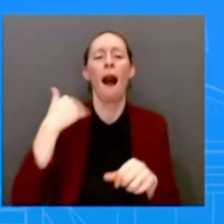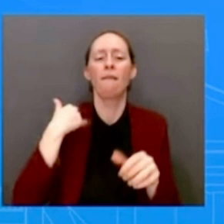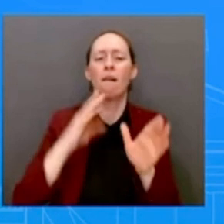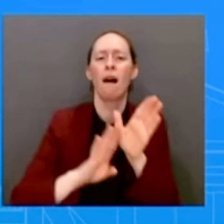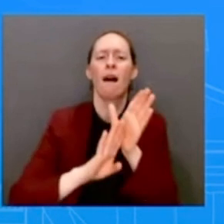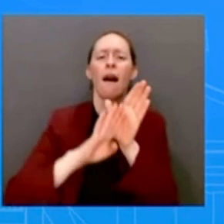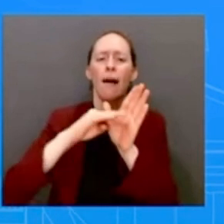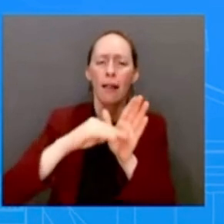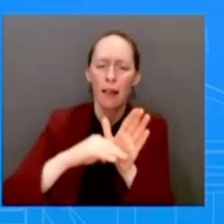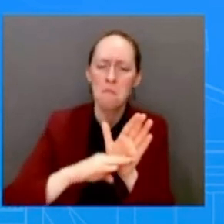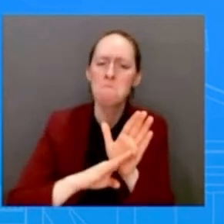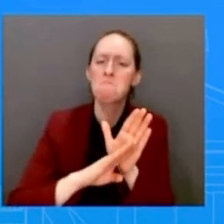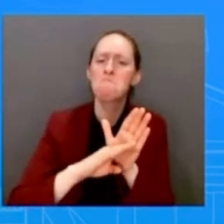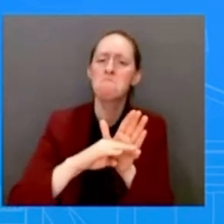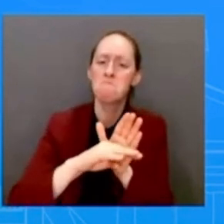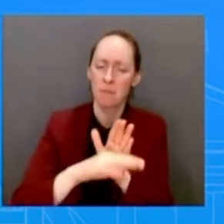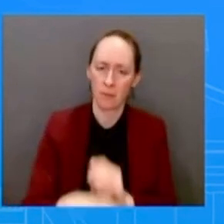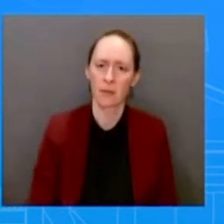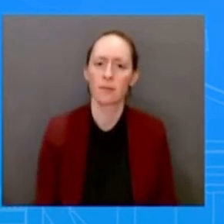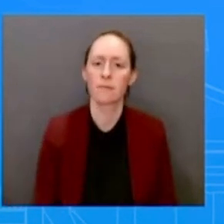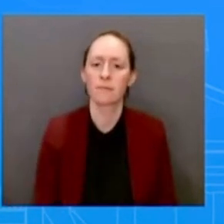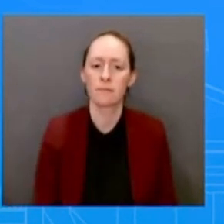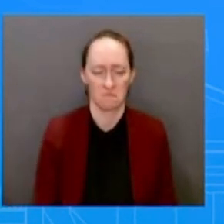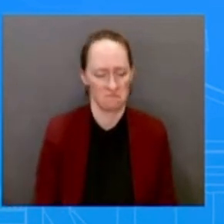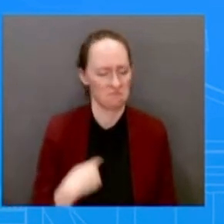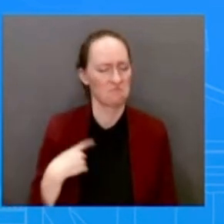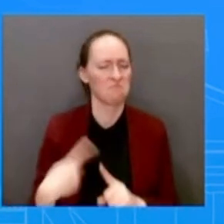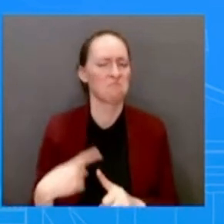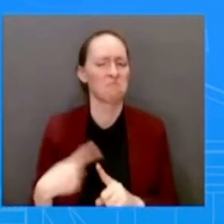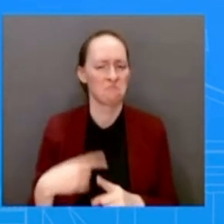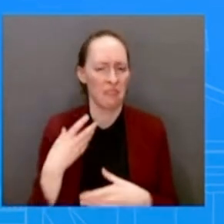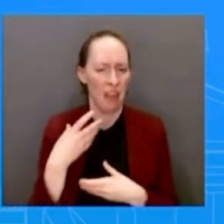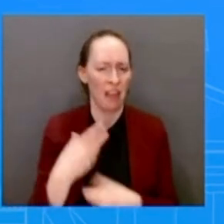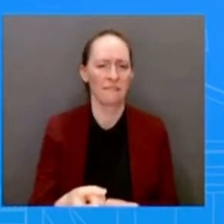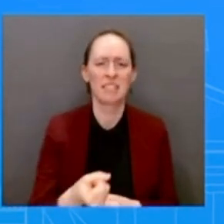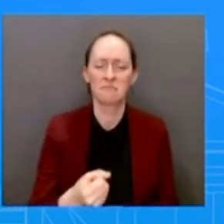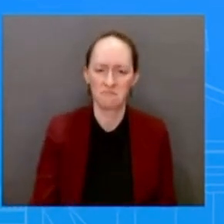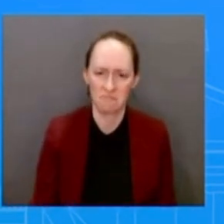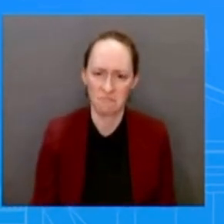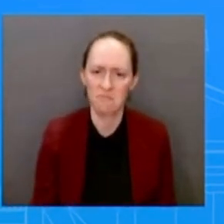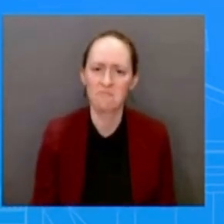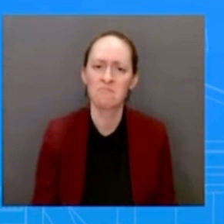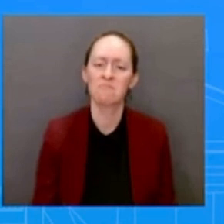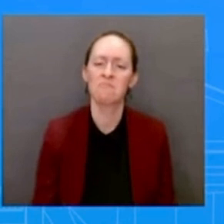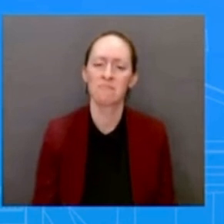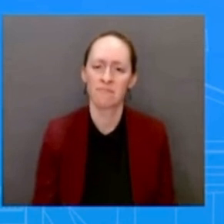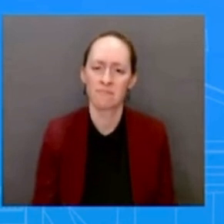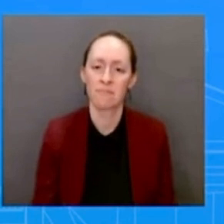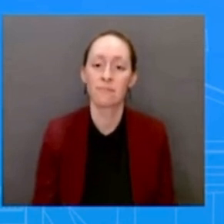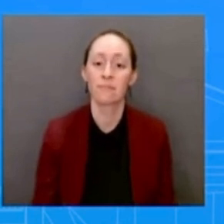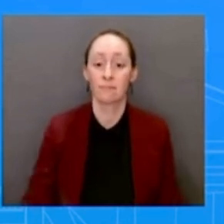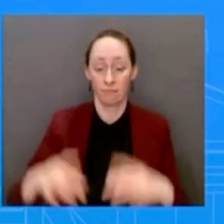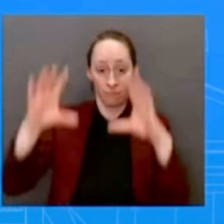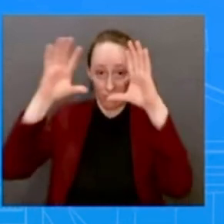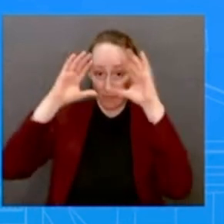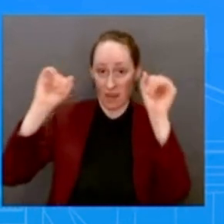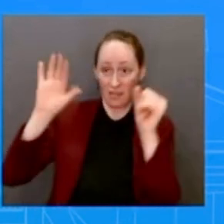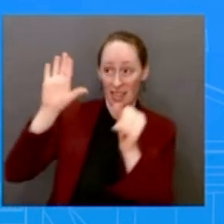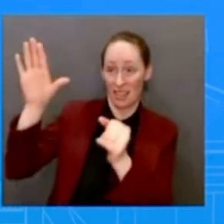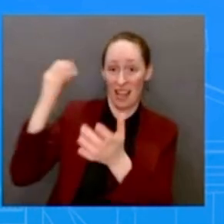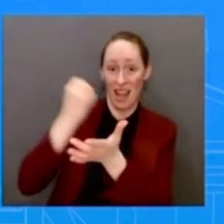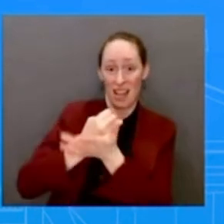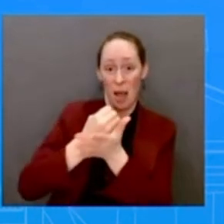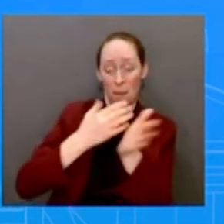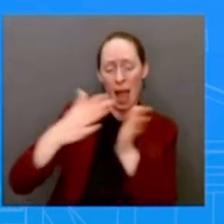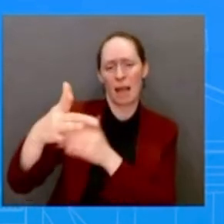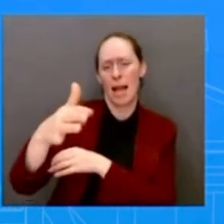President's economic agenda, the way that we see it and others have as well, is that it's making progress to bring inflation